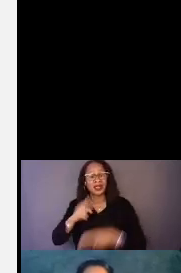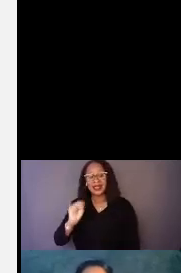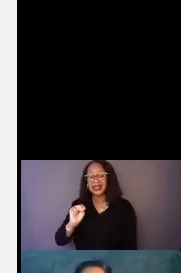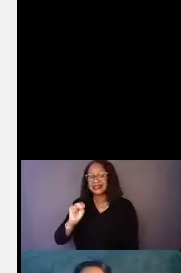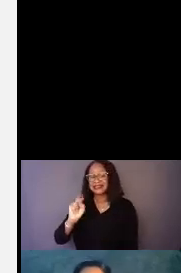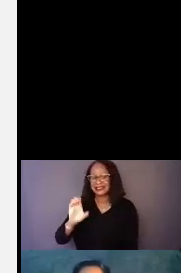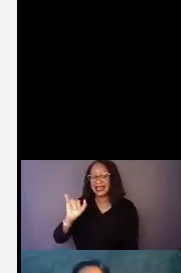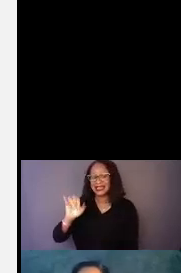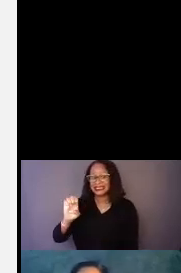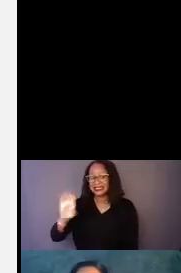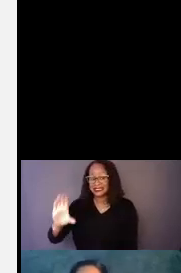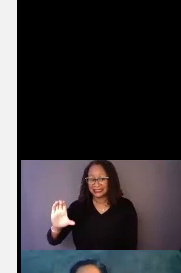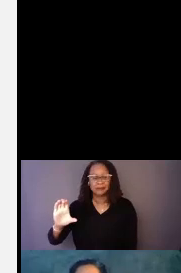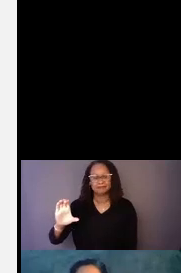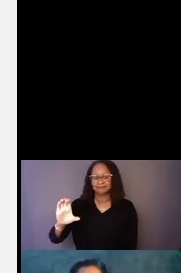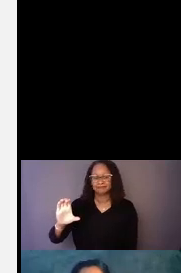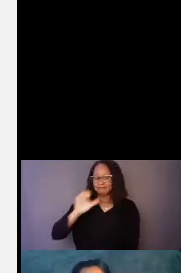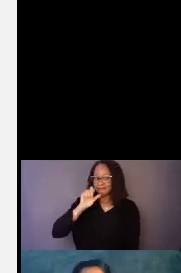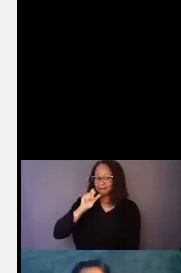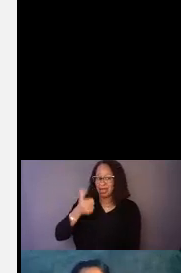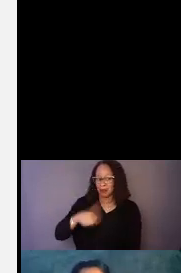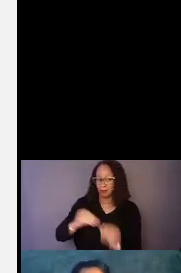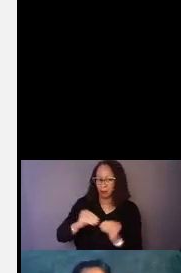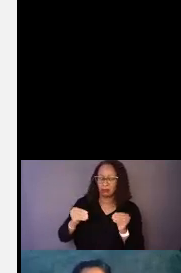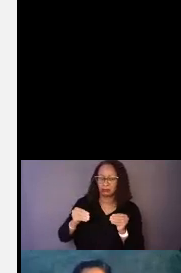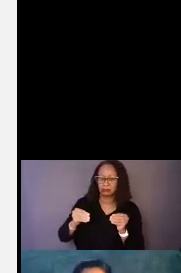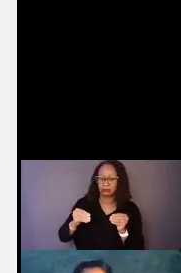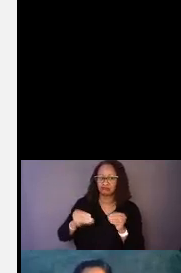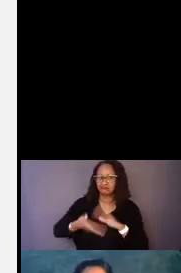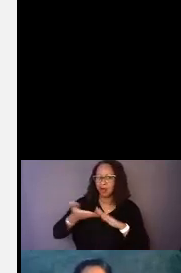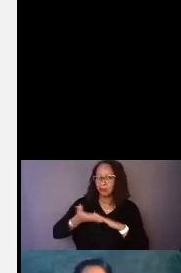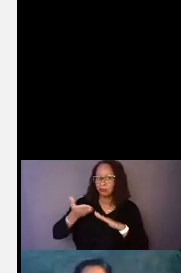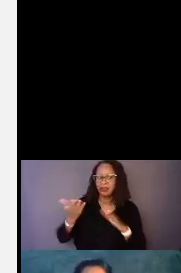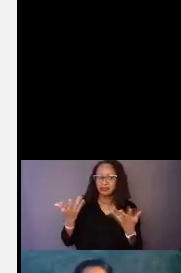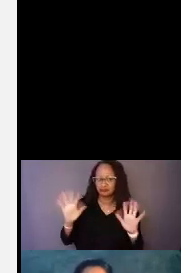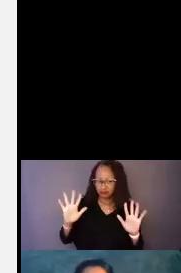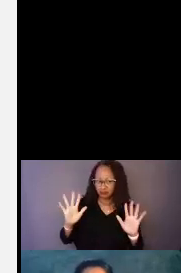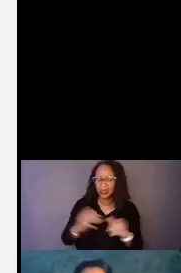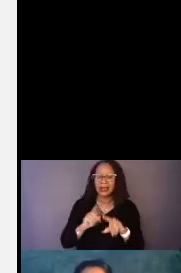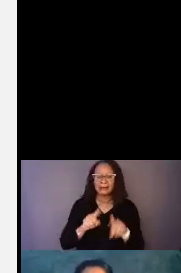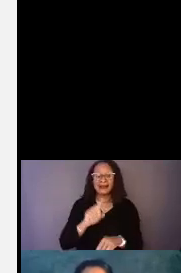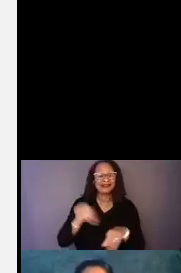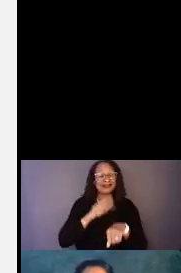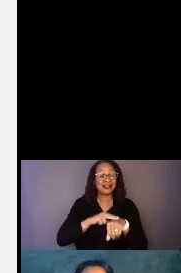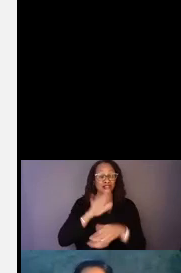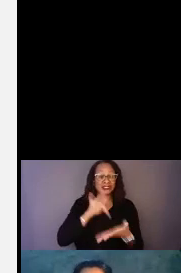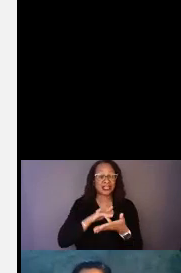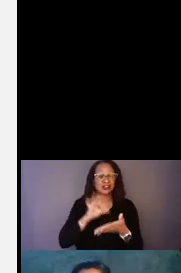called NCIEC, which is no longer in operation, but National Center of